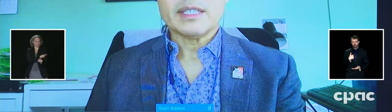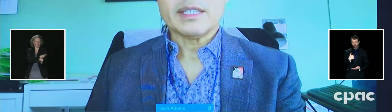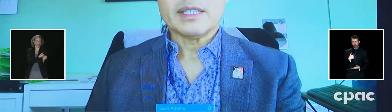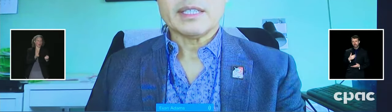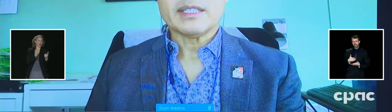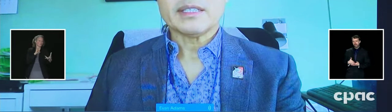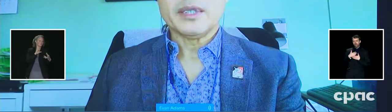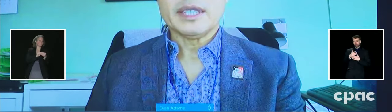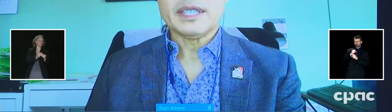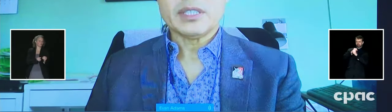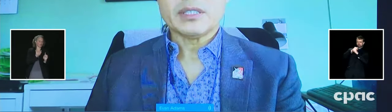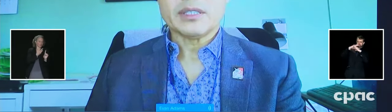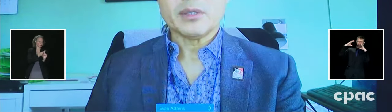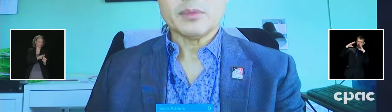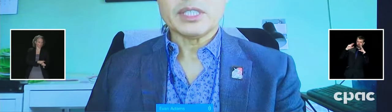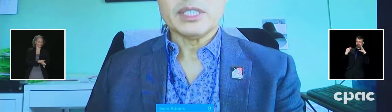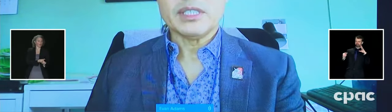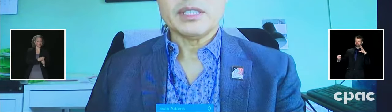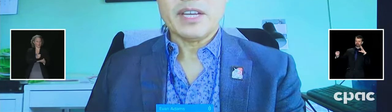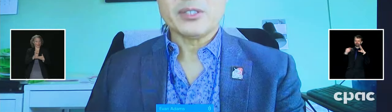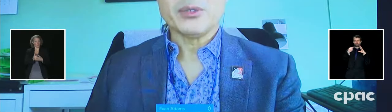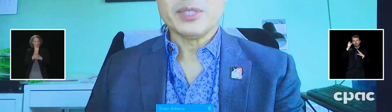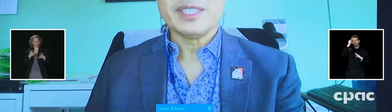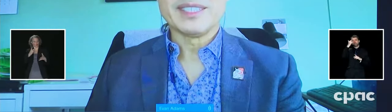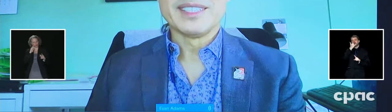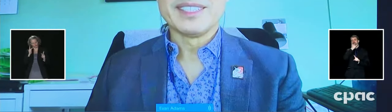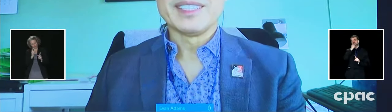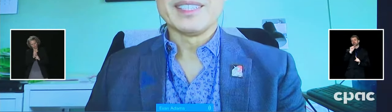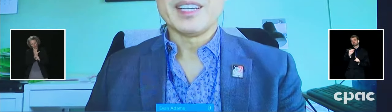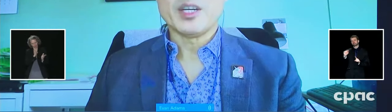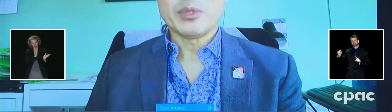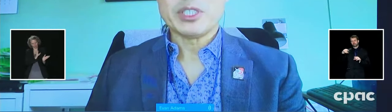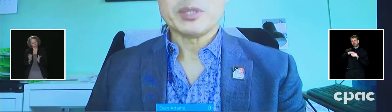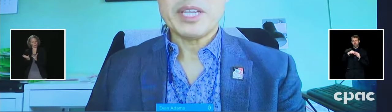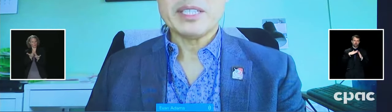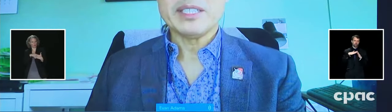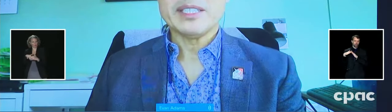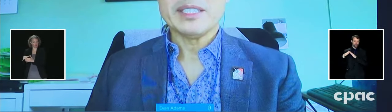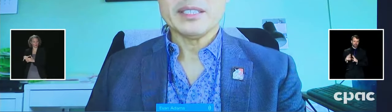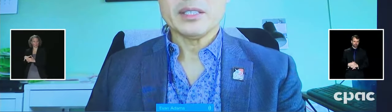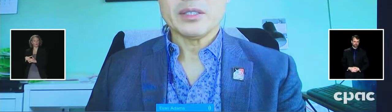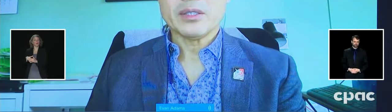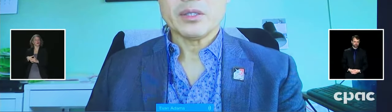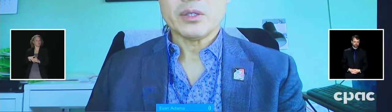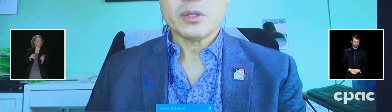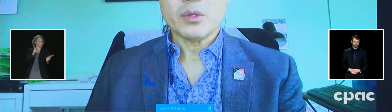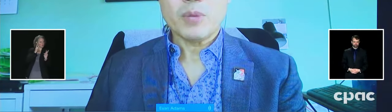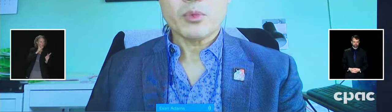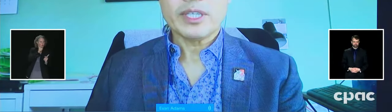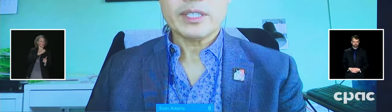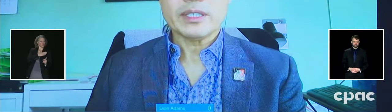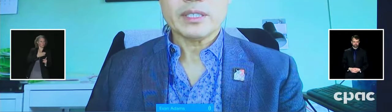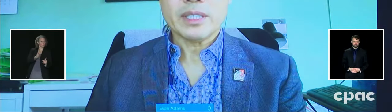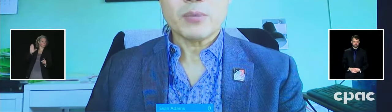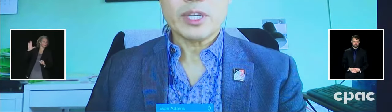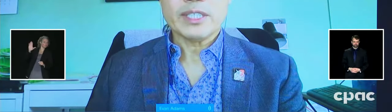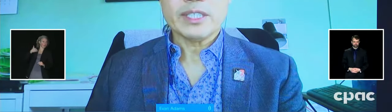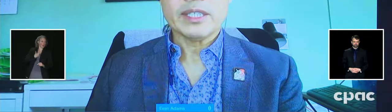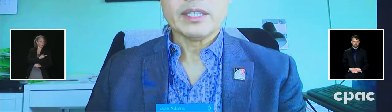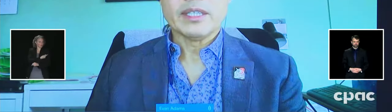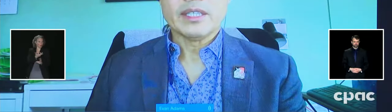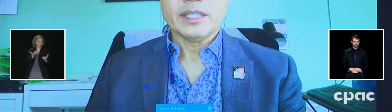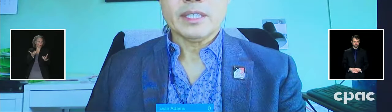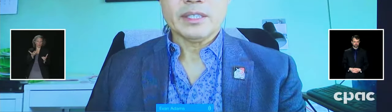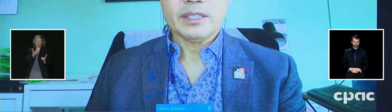our communities see the value in participating, in cooperating and